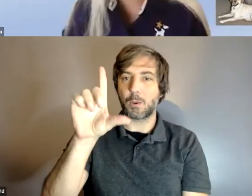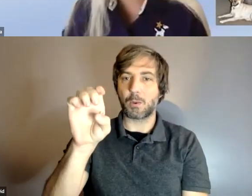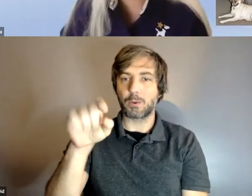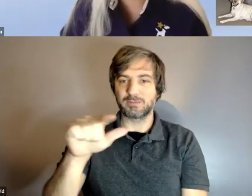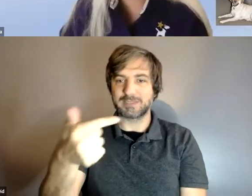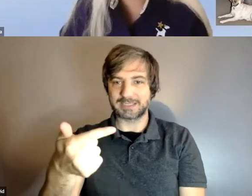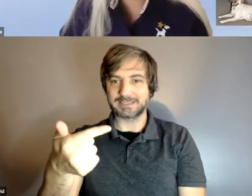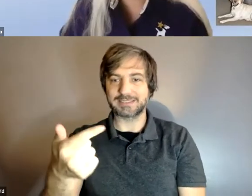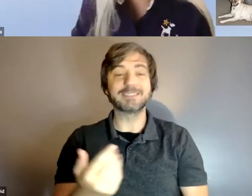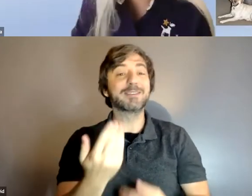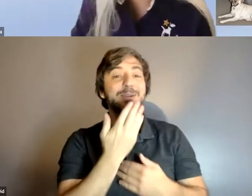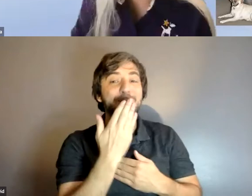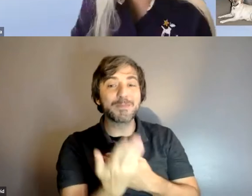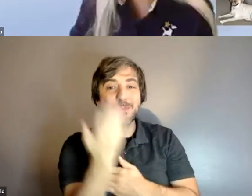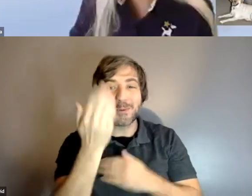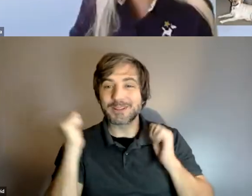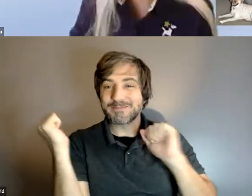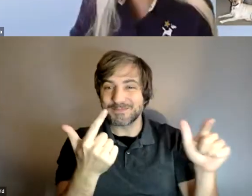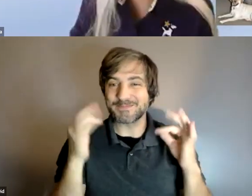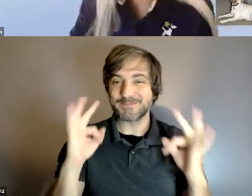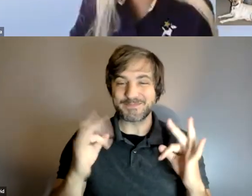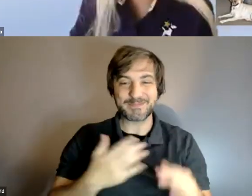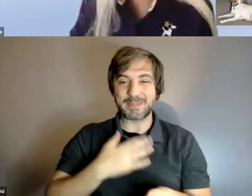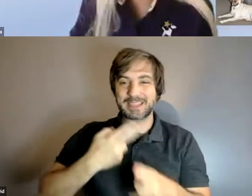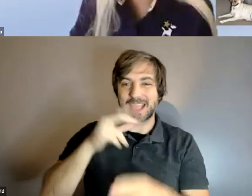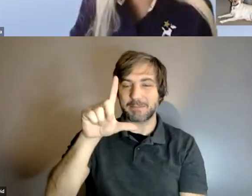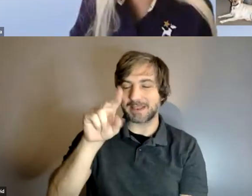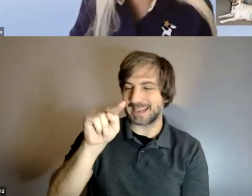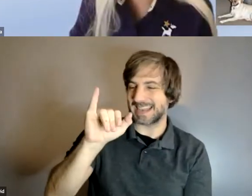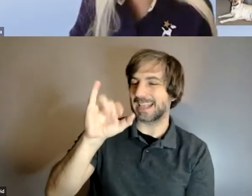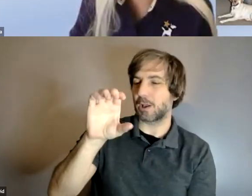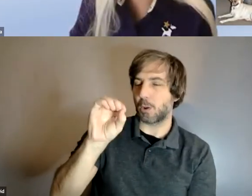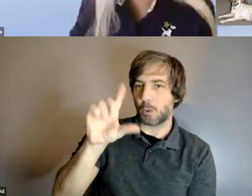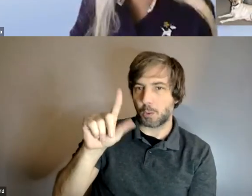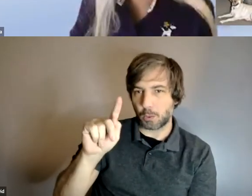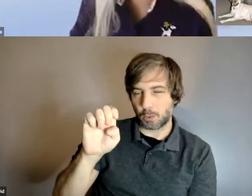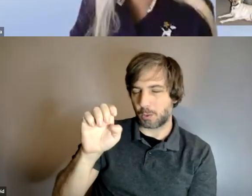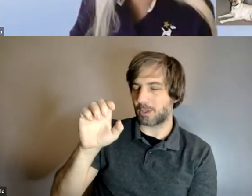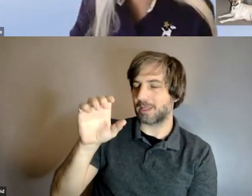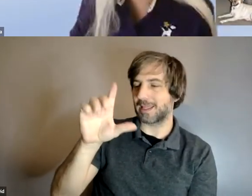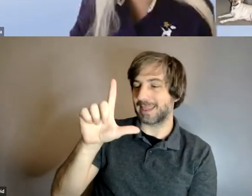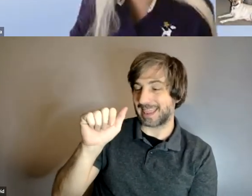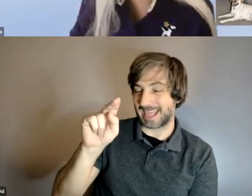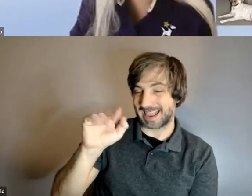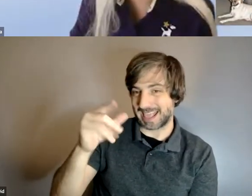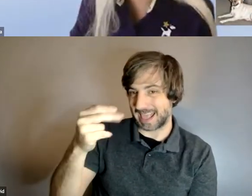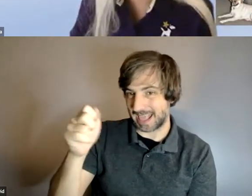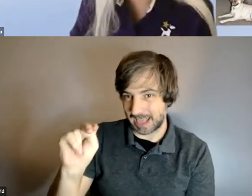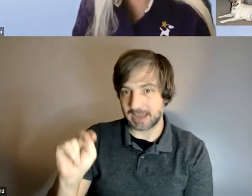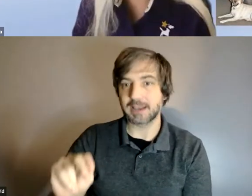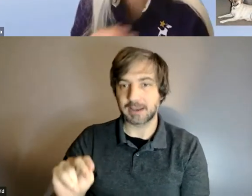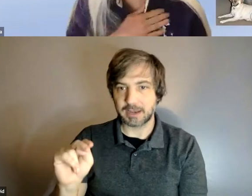good morning everyone my name is nicole lanahan i am i'm gonna